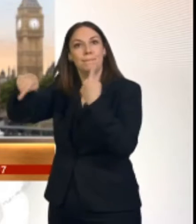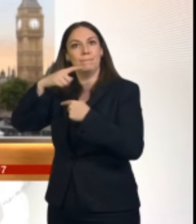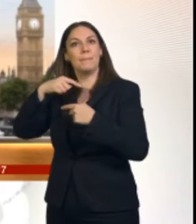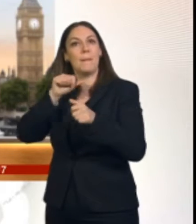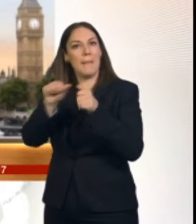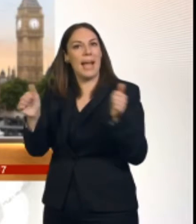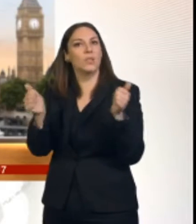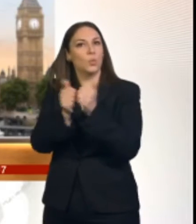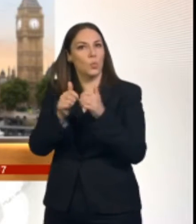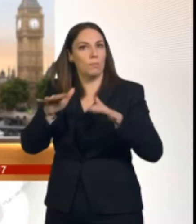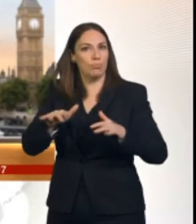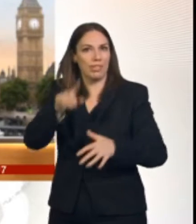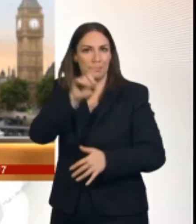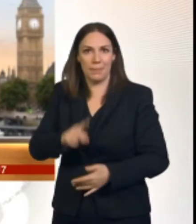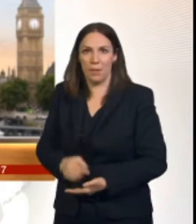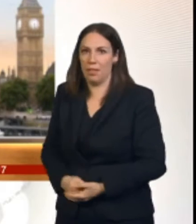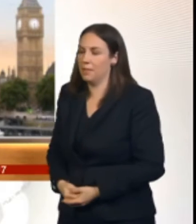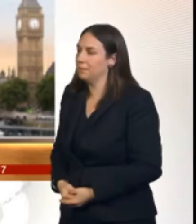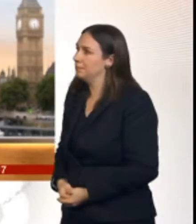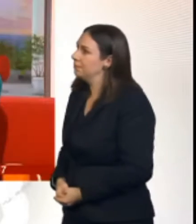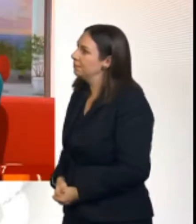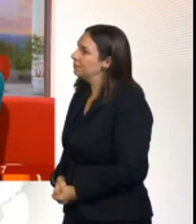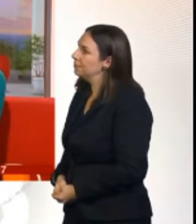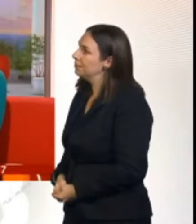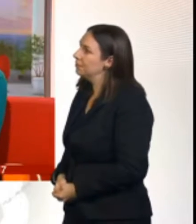Throomham, thank you very much for your time this morning. you. Thank you.